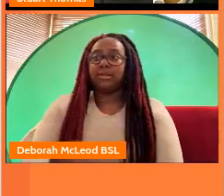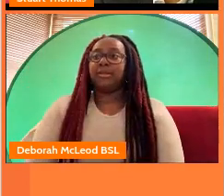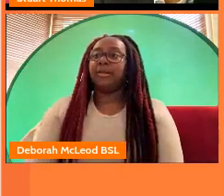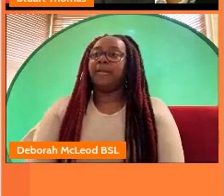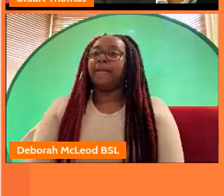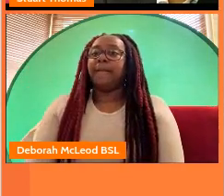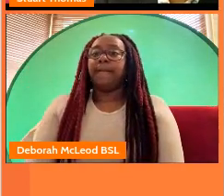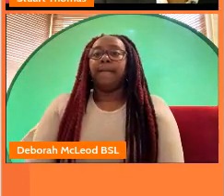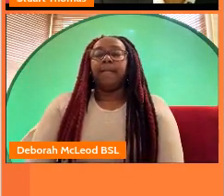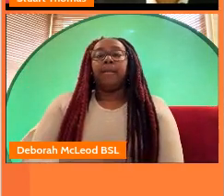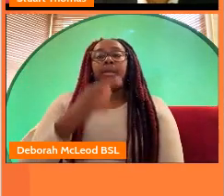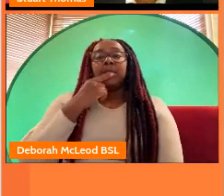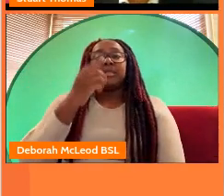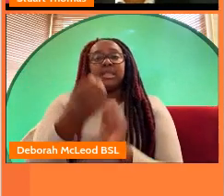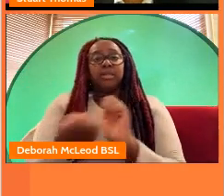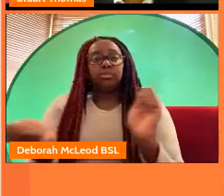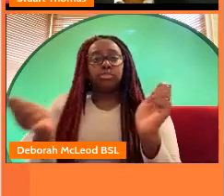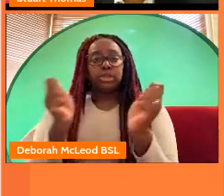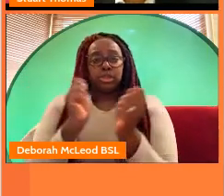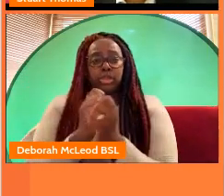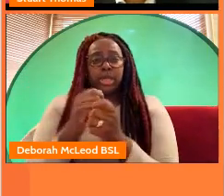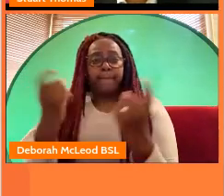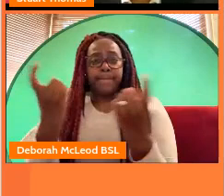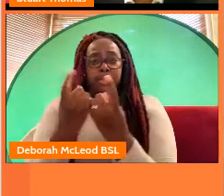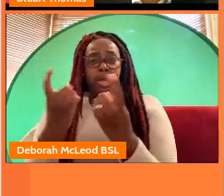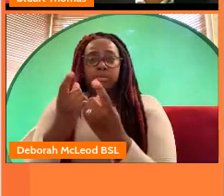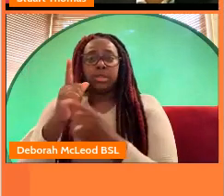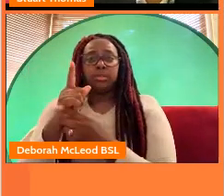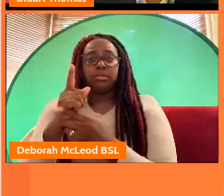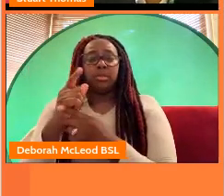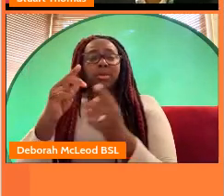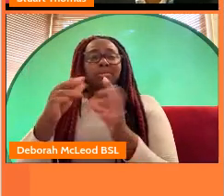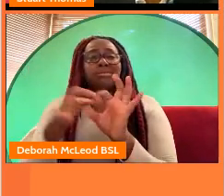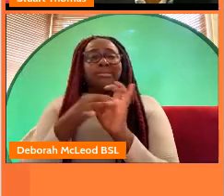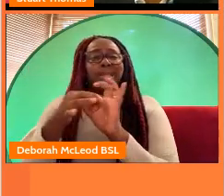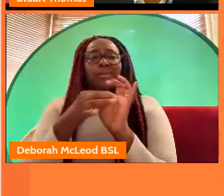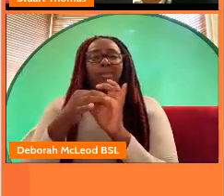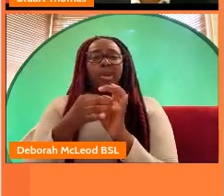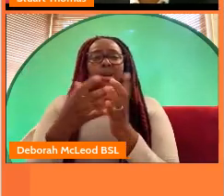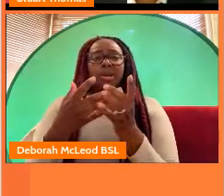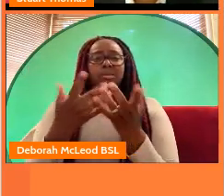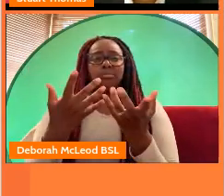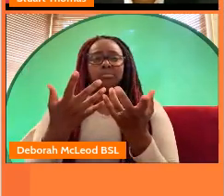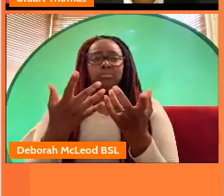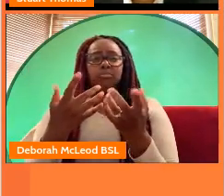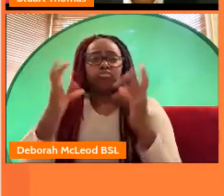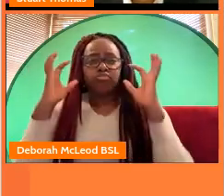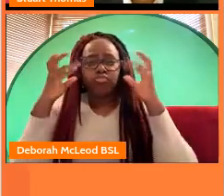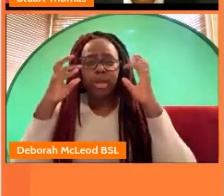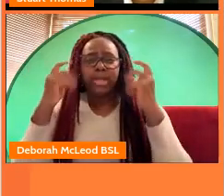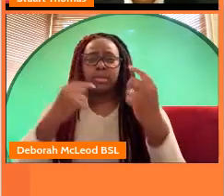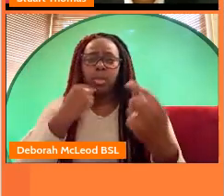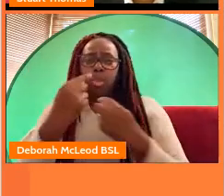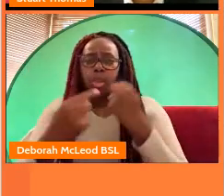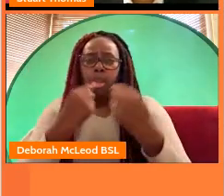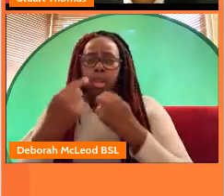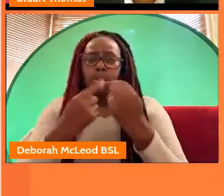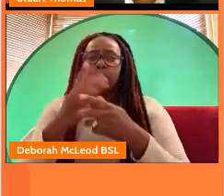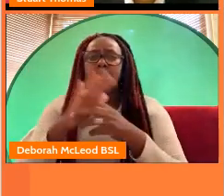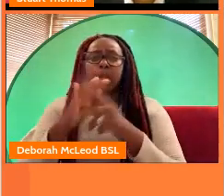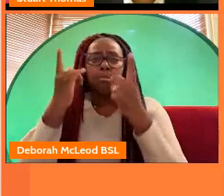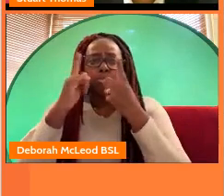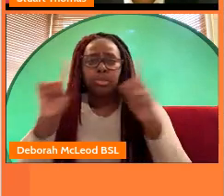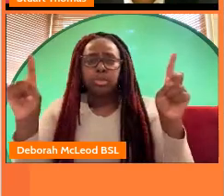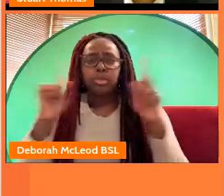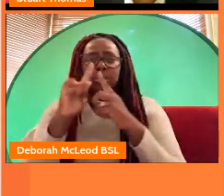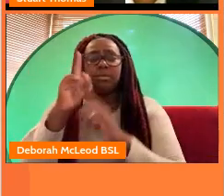we said we'd transform the commissioning and production of network radio and online audio so that 50 of network radio and music spend will